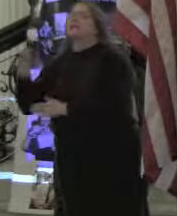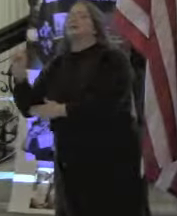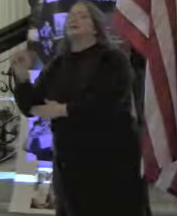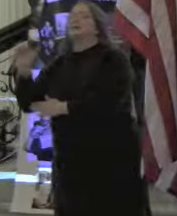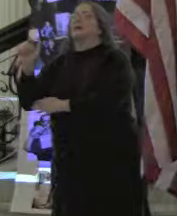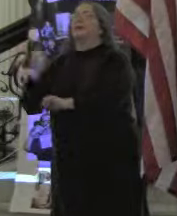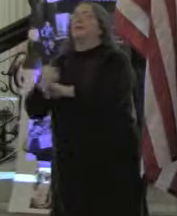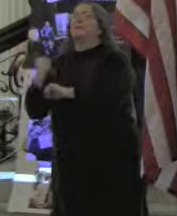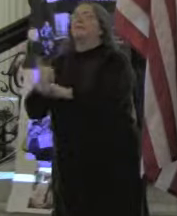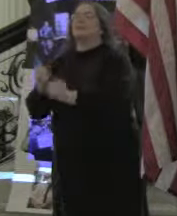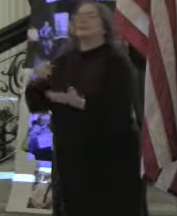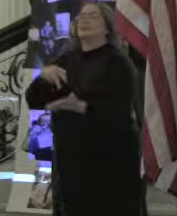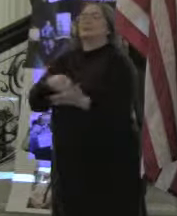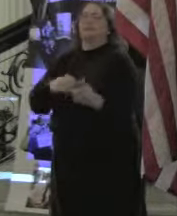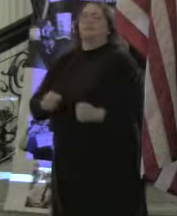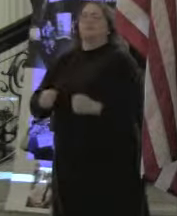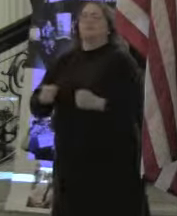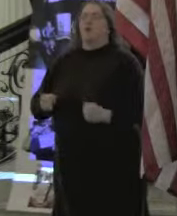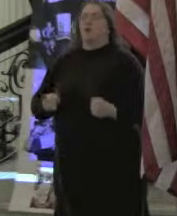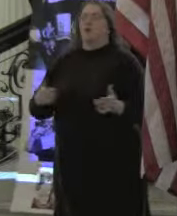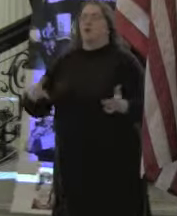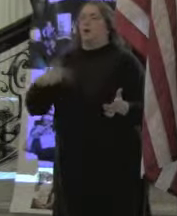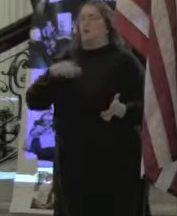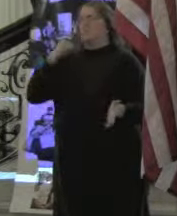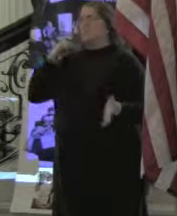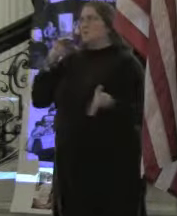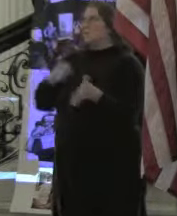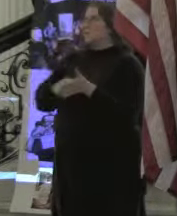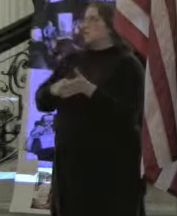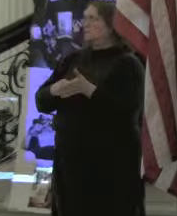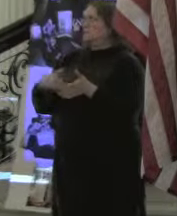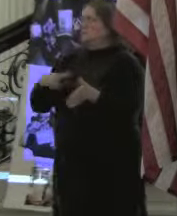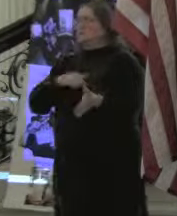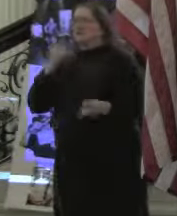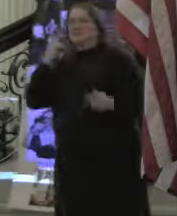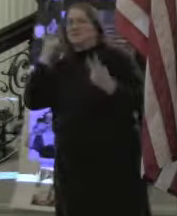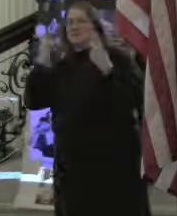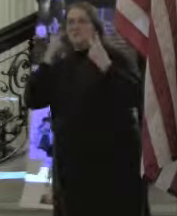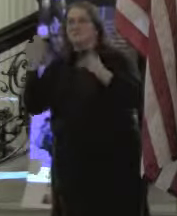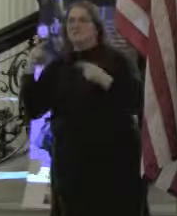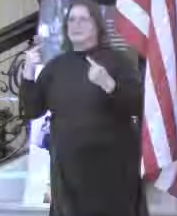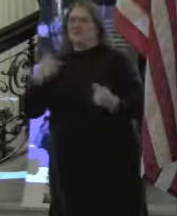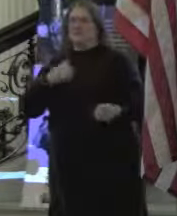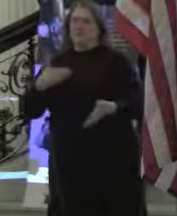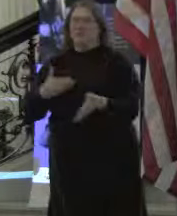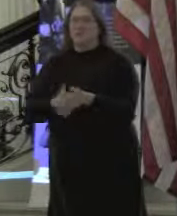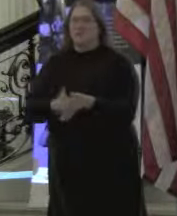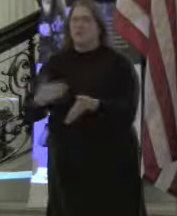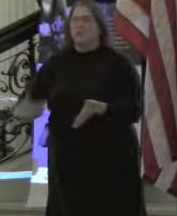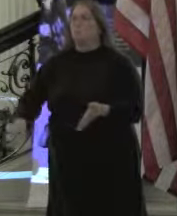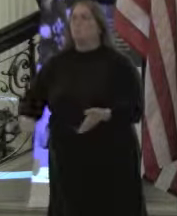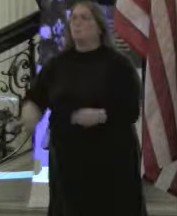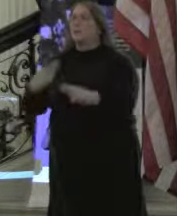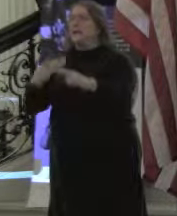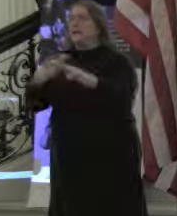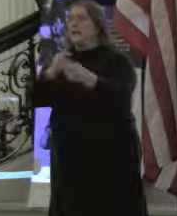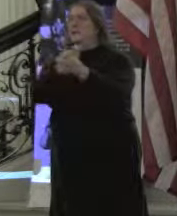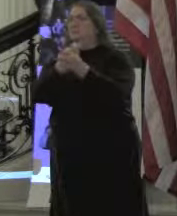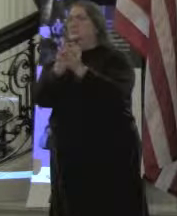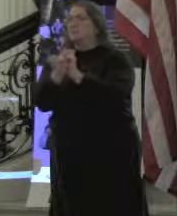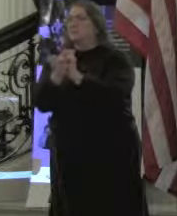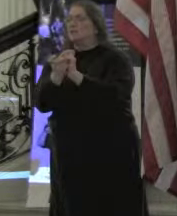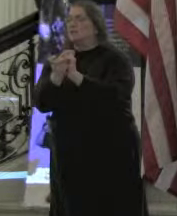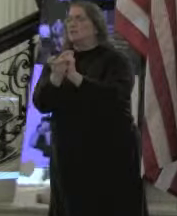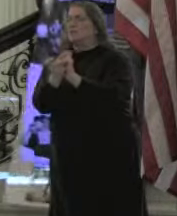strong. But what we've seen, and what I've seen since I got here, is that the name change of the department